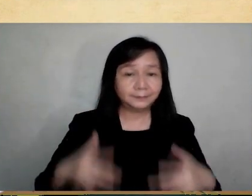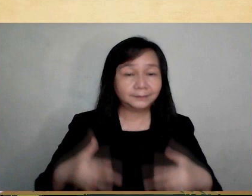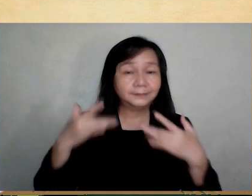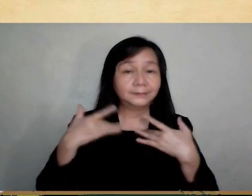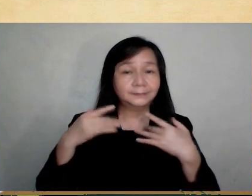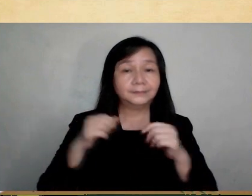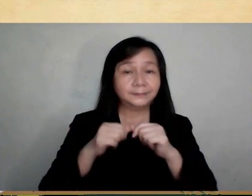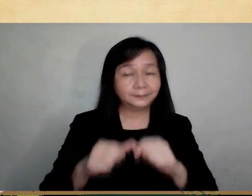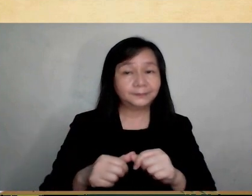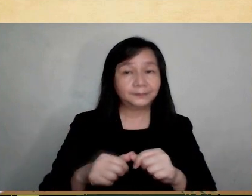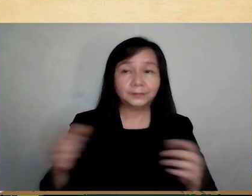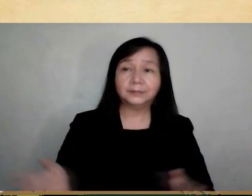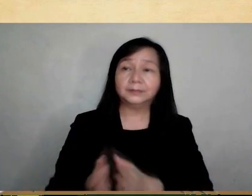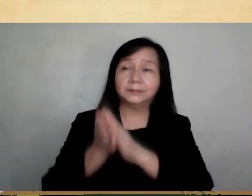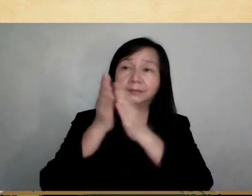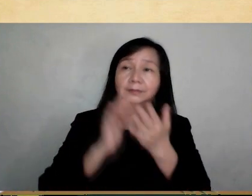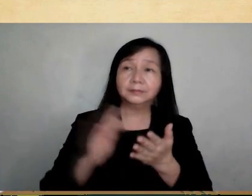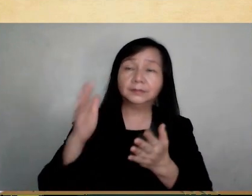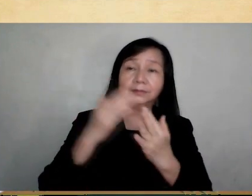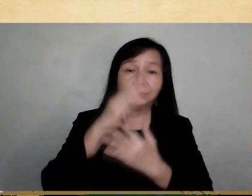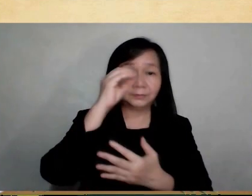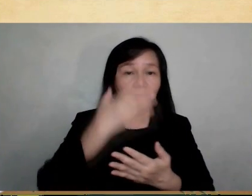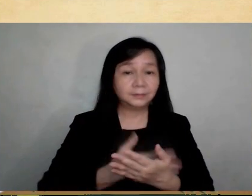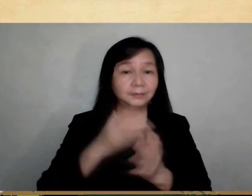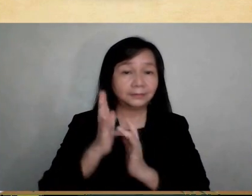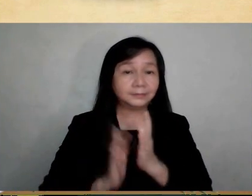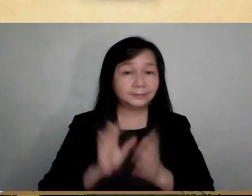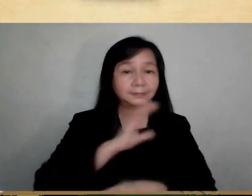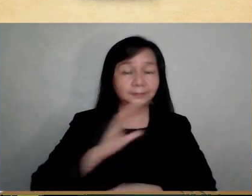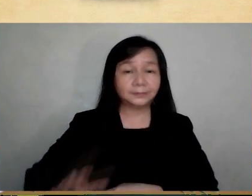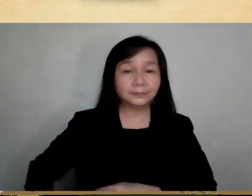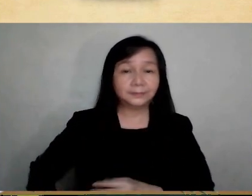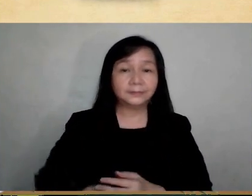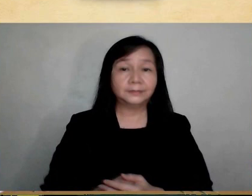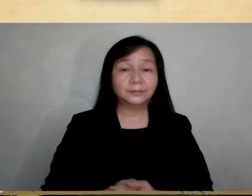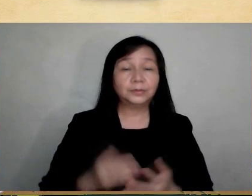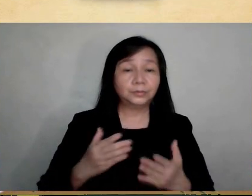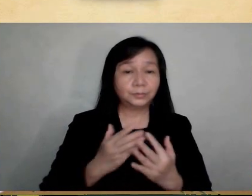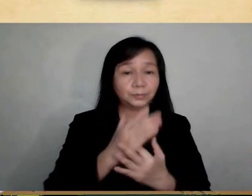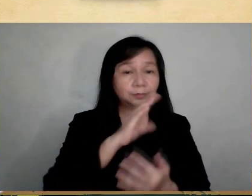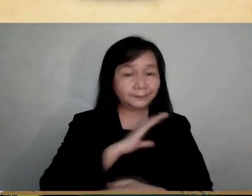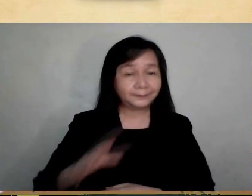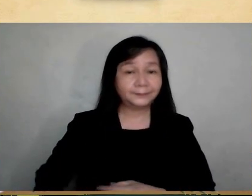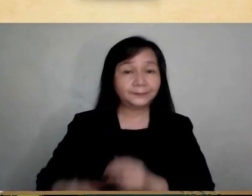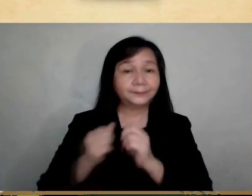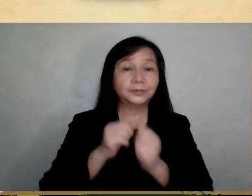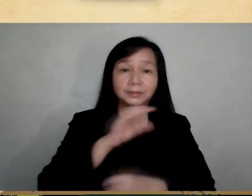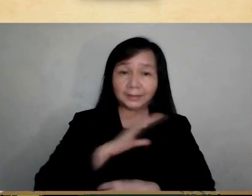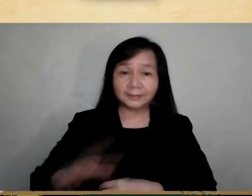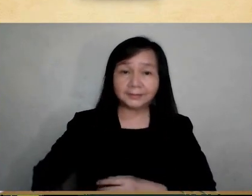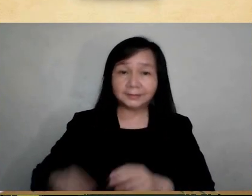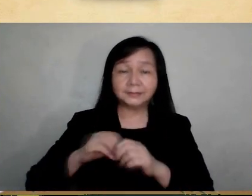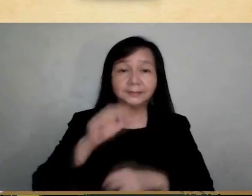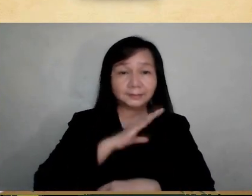and glorify you through your Son, Jesus Christ, through Him and with Him and in Him.